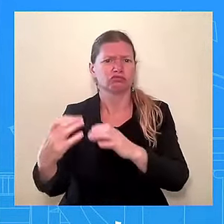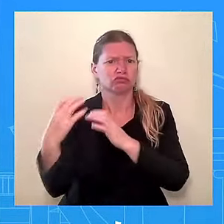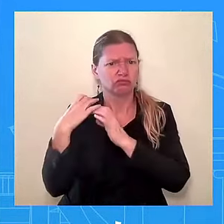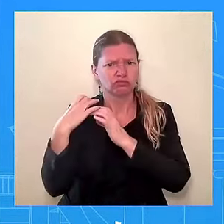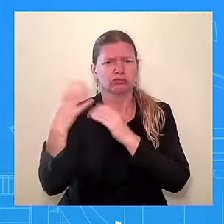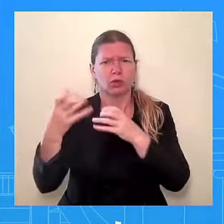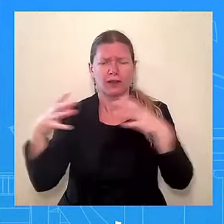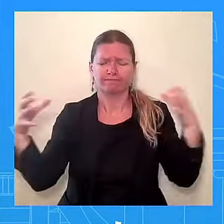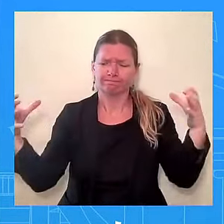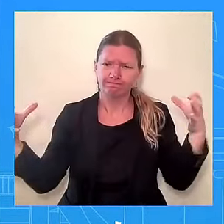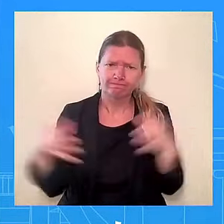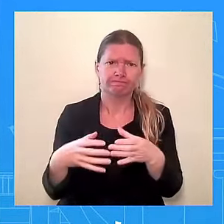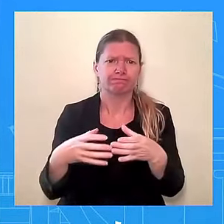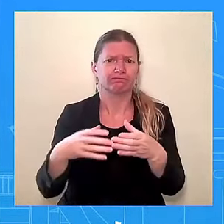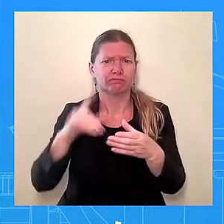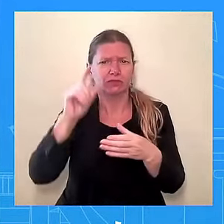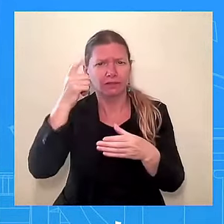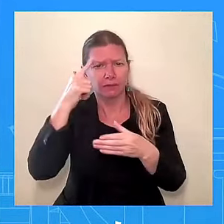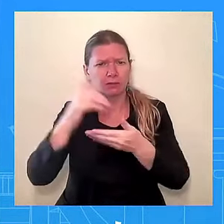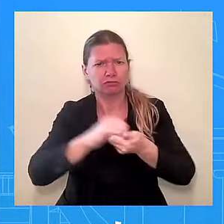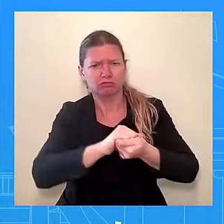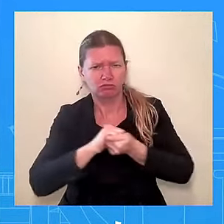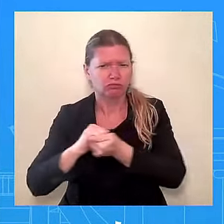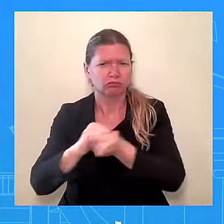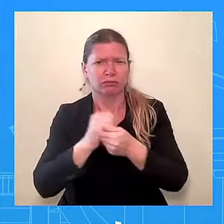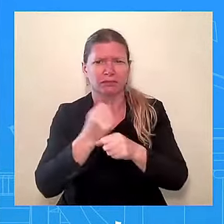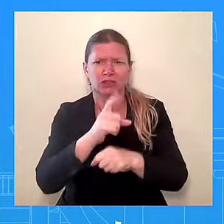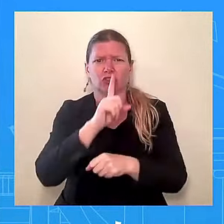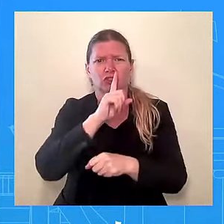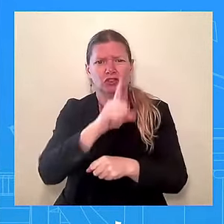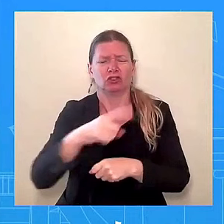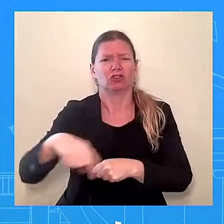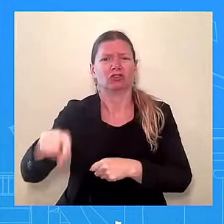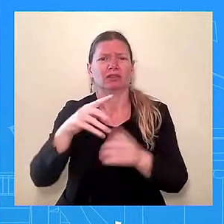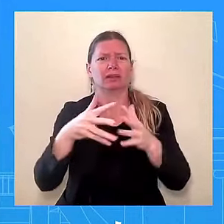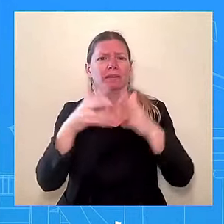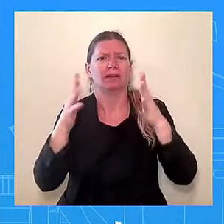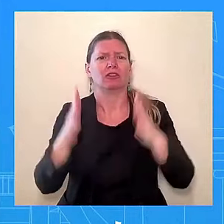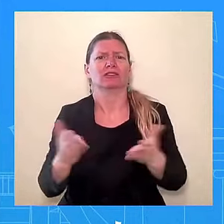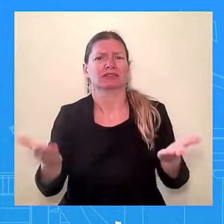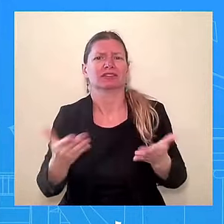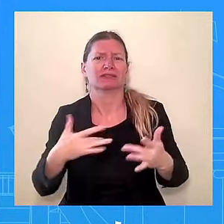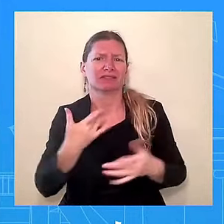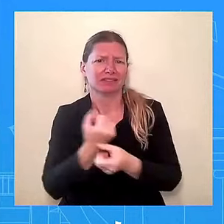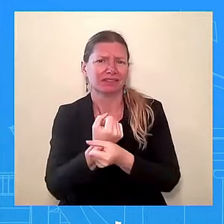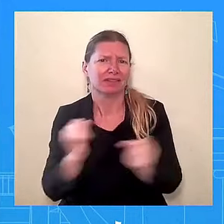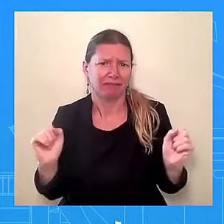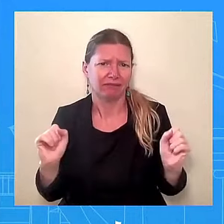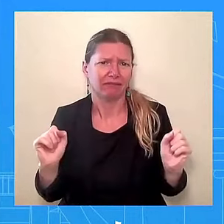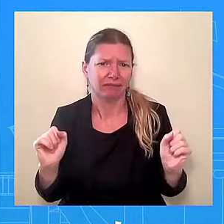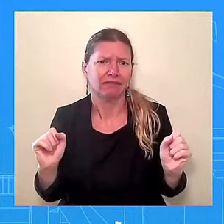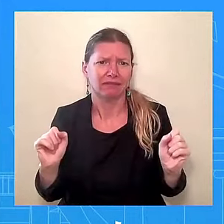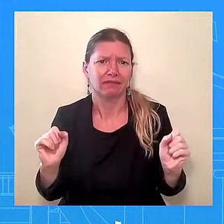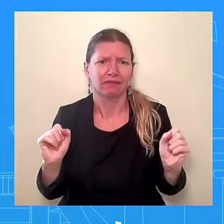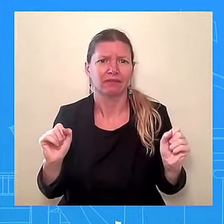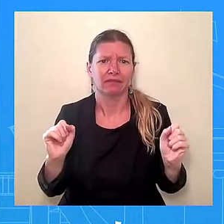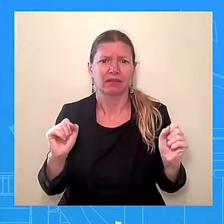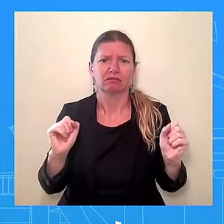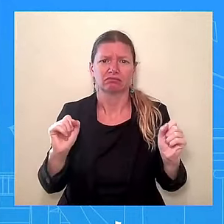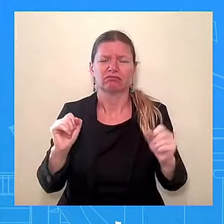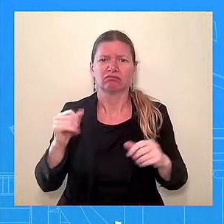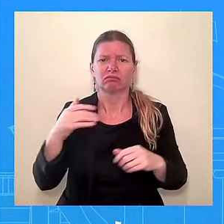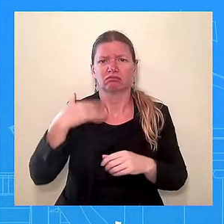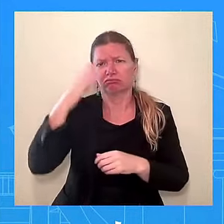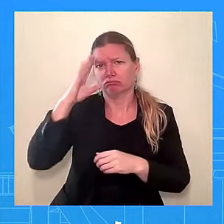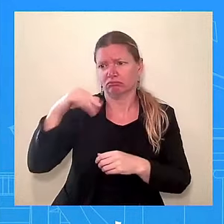to make sure that Americans here feel safe and to know that this administration is certainly taking awareness and doing